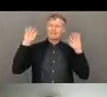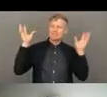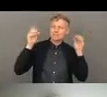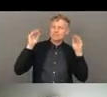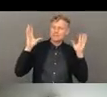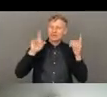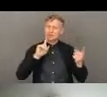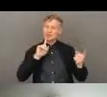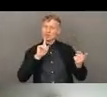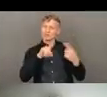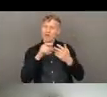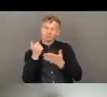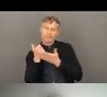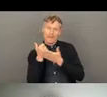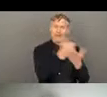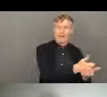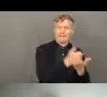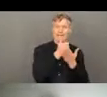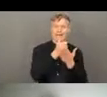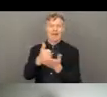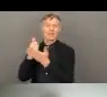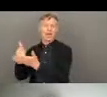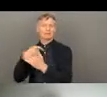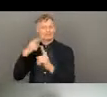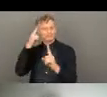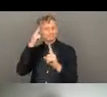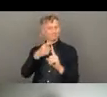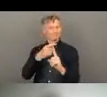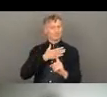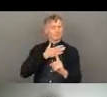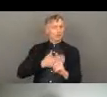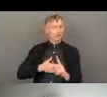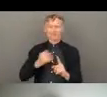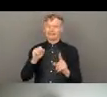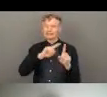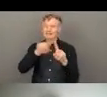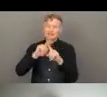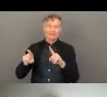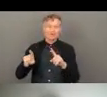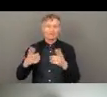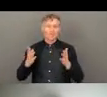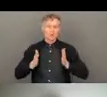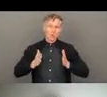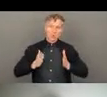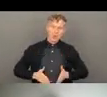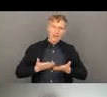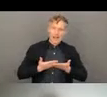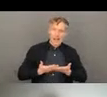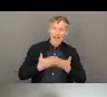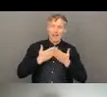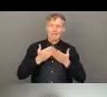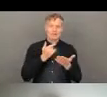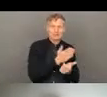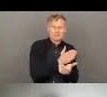aimed to improve the humanitarian issues and needs in different sectors. We joined the CHS Alliance in